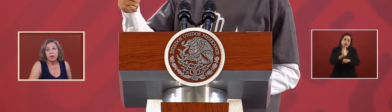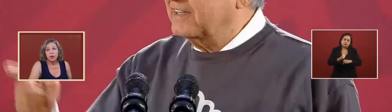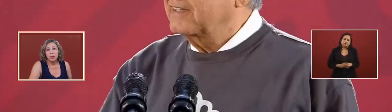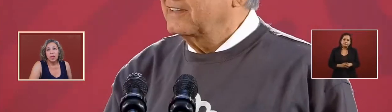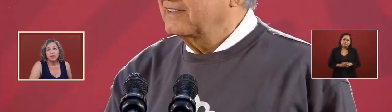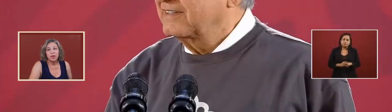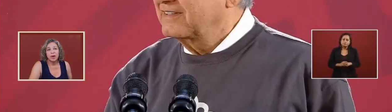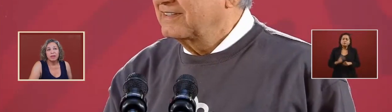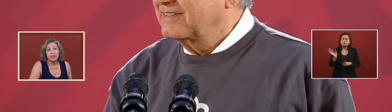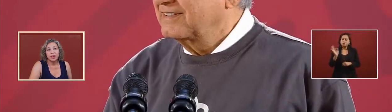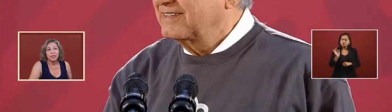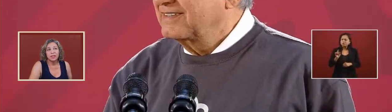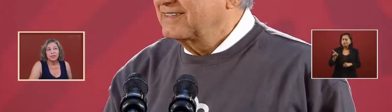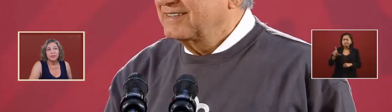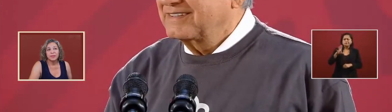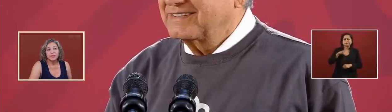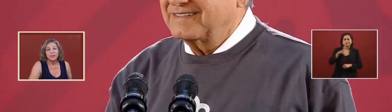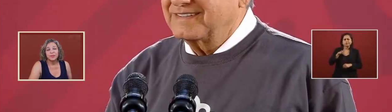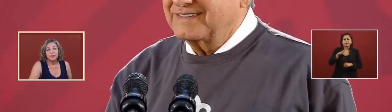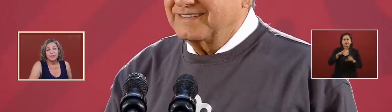we have the graphics